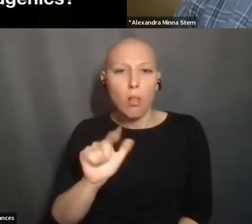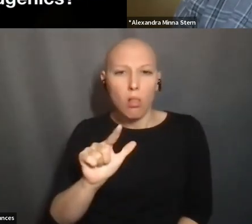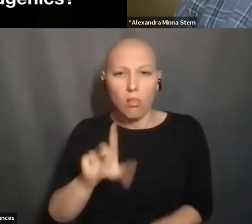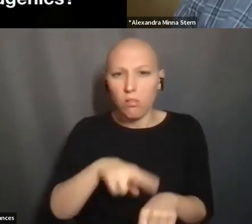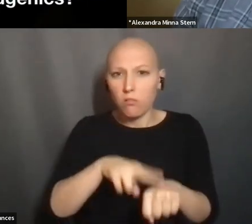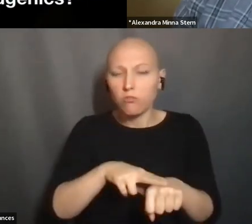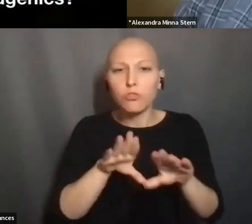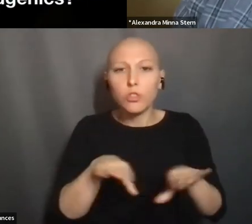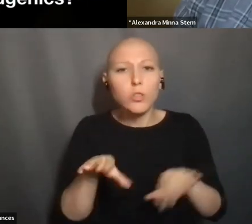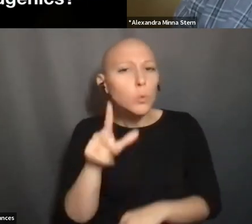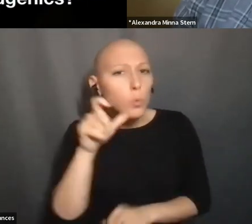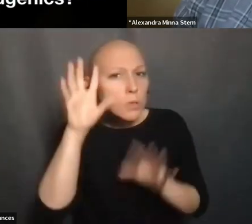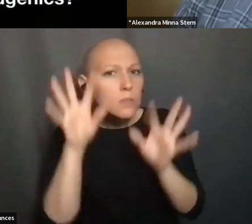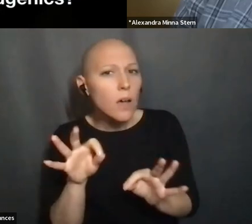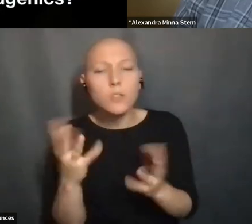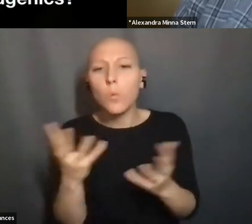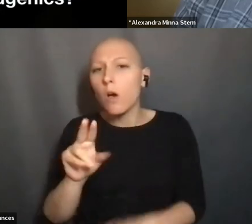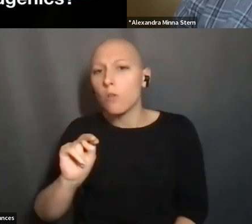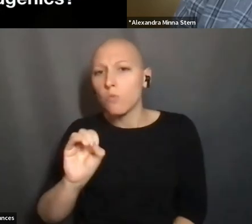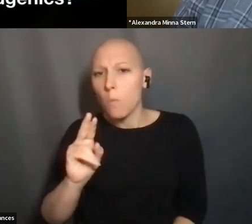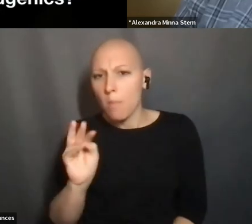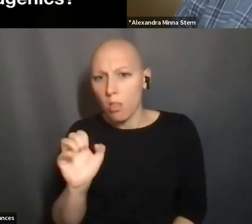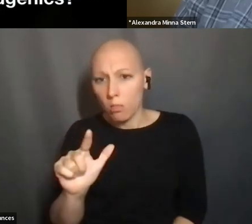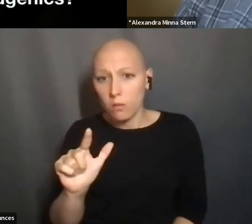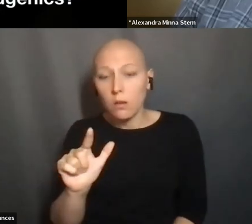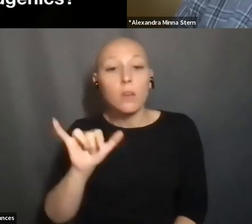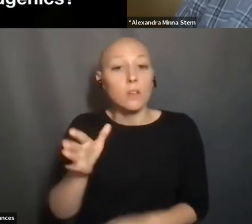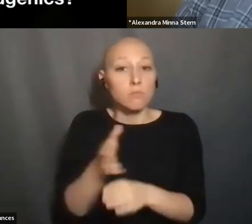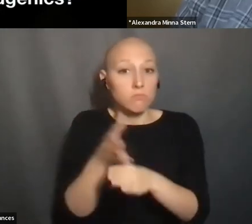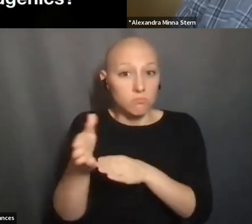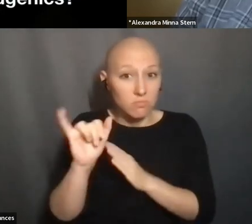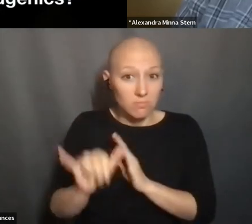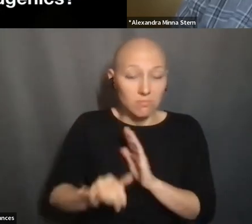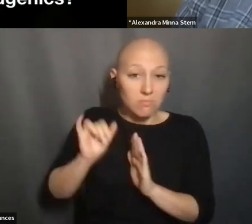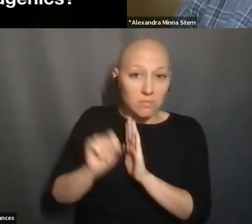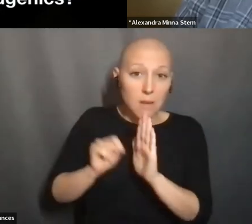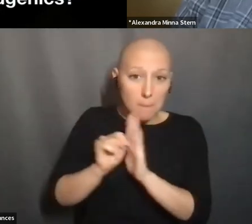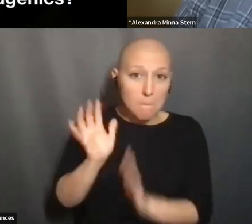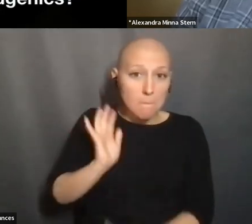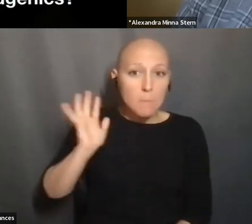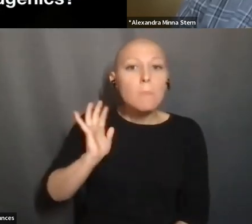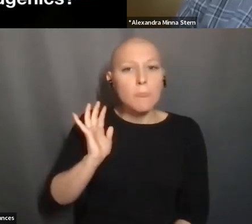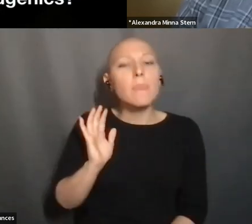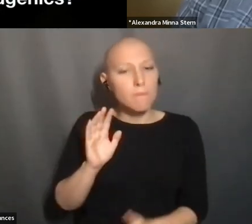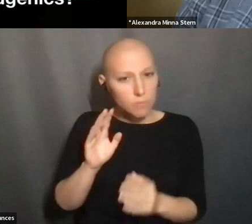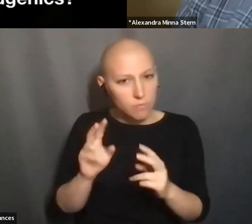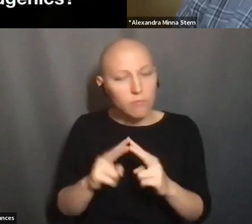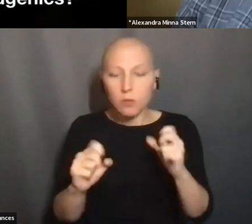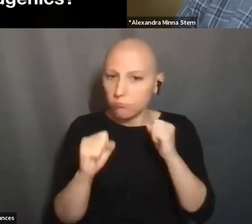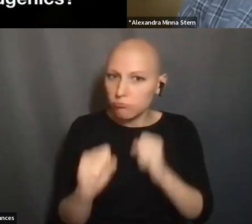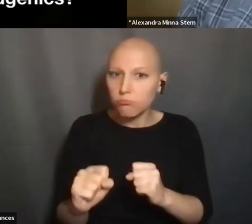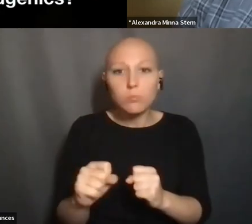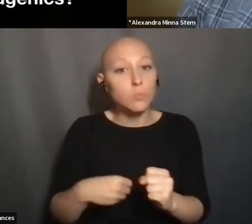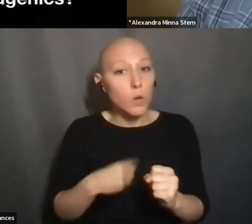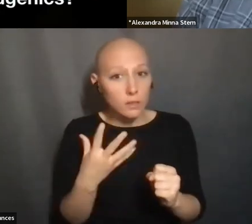FIELD WAS VERY MUCH WHITE AND MIDDLE CLASS AND IT'S BEEN VERY HARD FOR GENETIC COUNSELING TO DIVERSIFY, TO BECOME MORE INCLUSIVE.